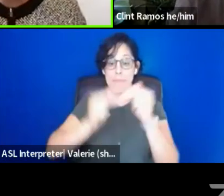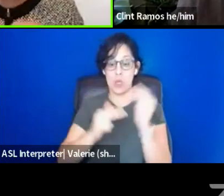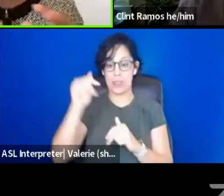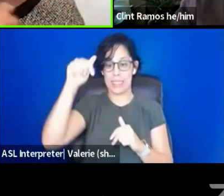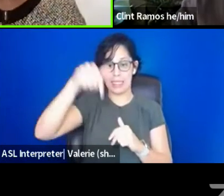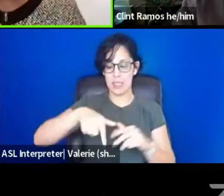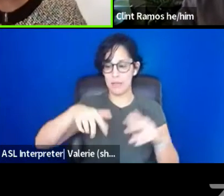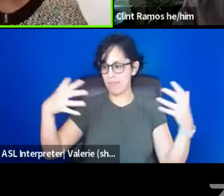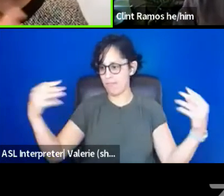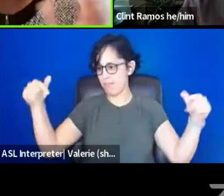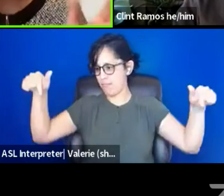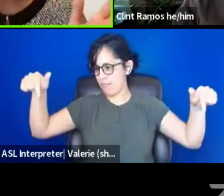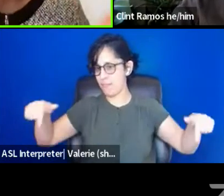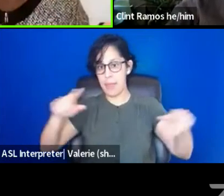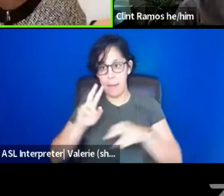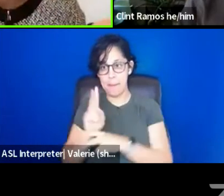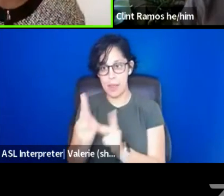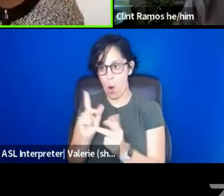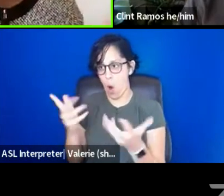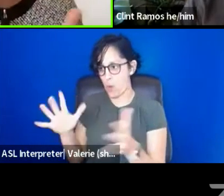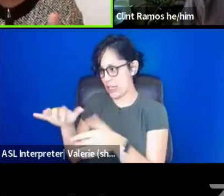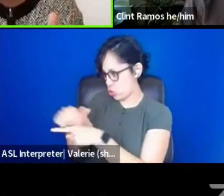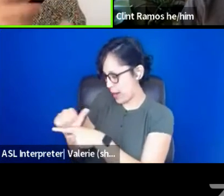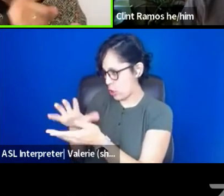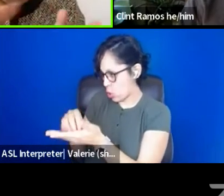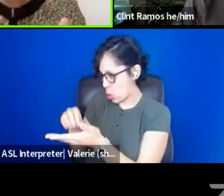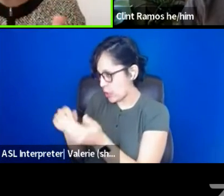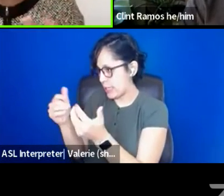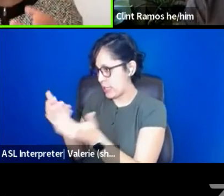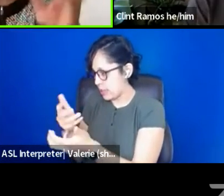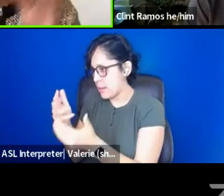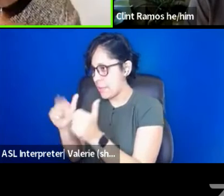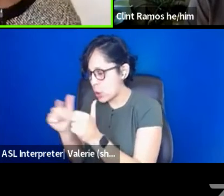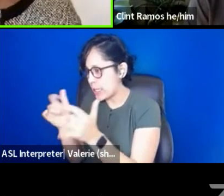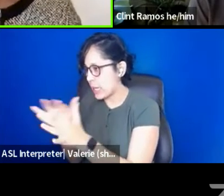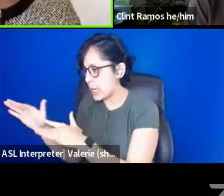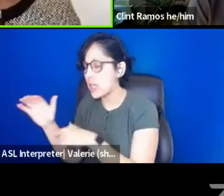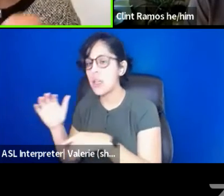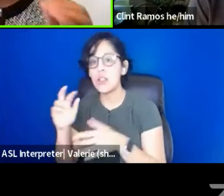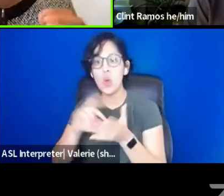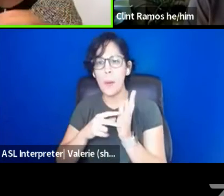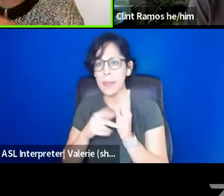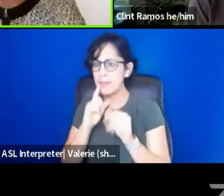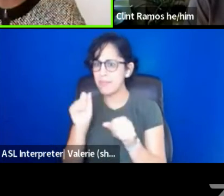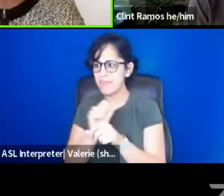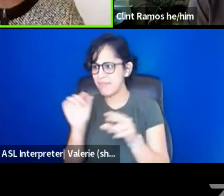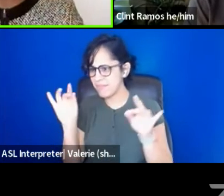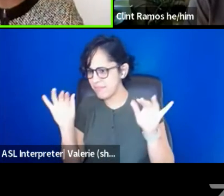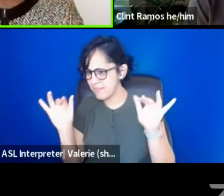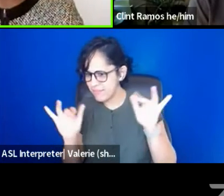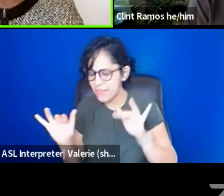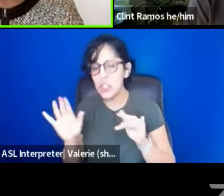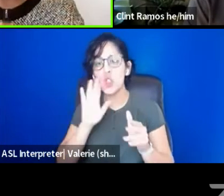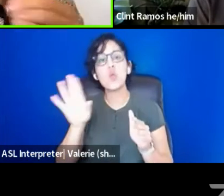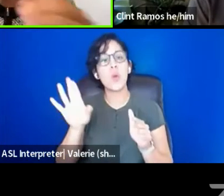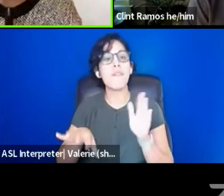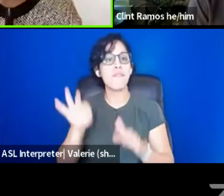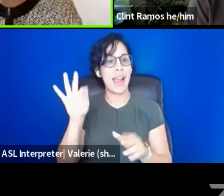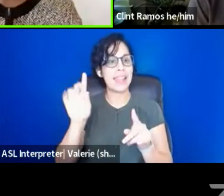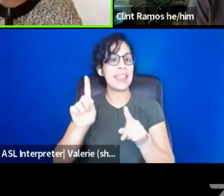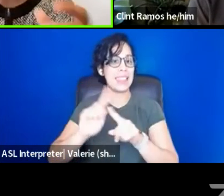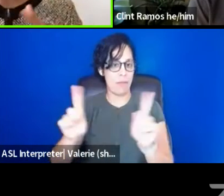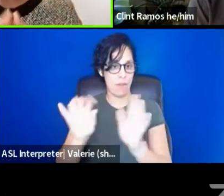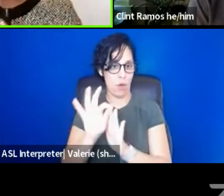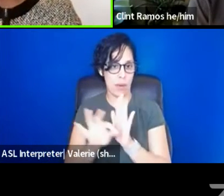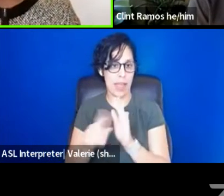if you are dealing with somebody who has, you know, an abacus in front of them, move those beads around and you're going to find a different formula. And maybe you'll